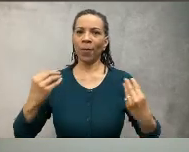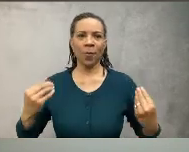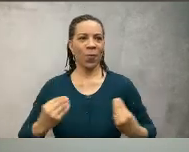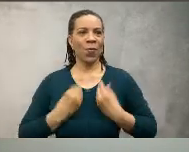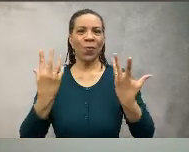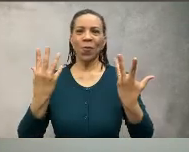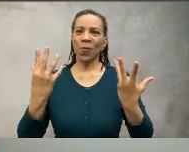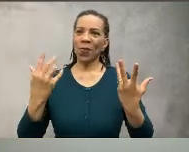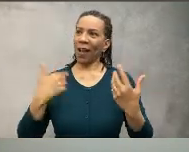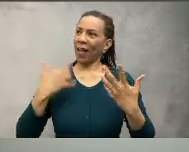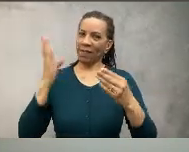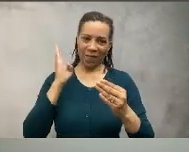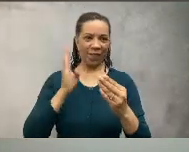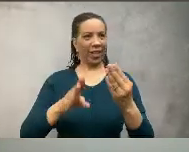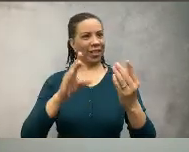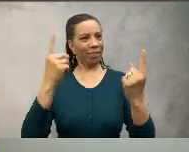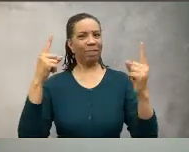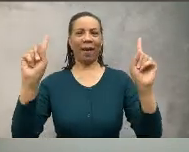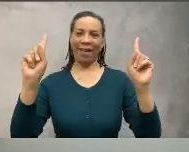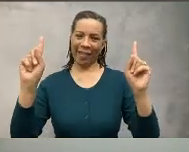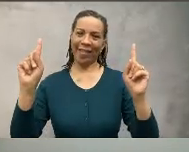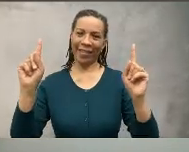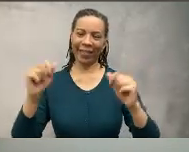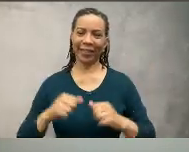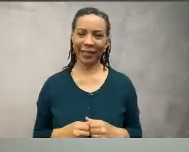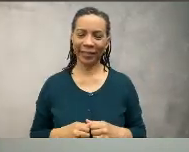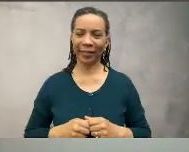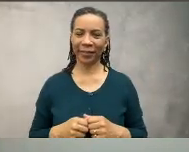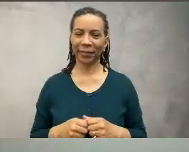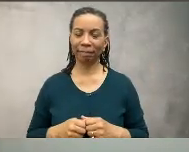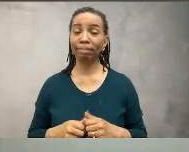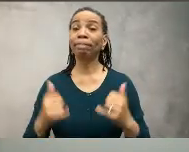It should be something meaningful to help you celebrate a job well done.